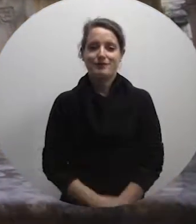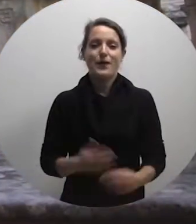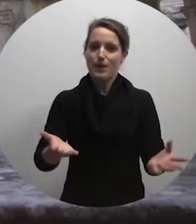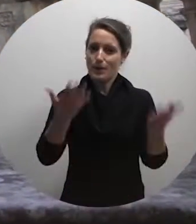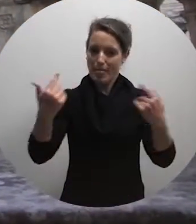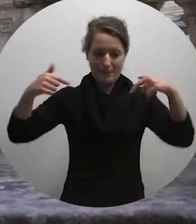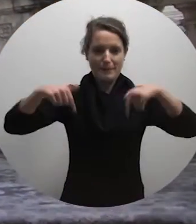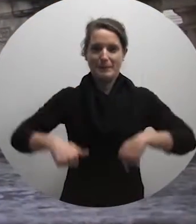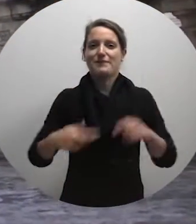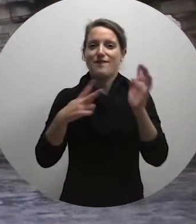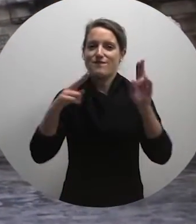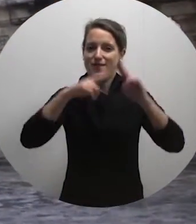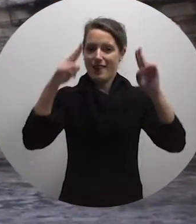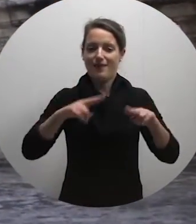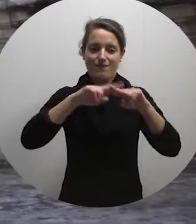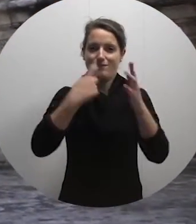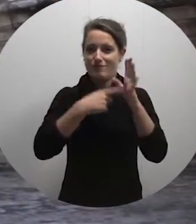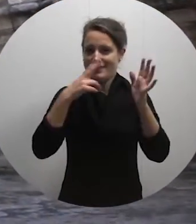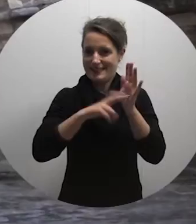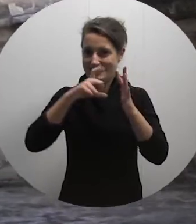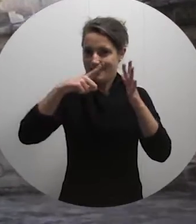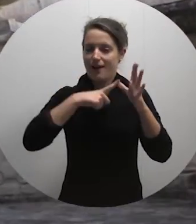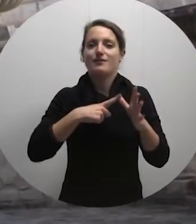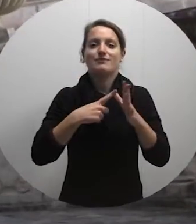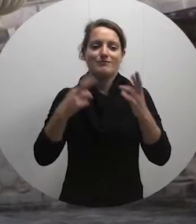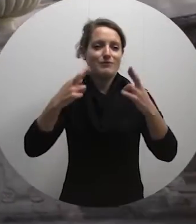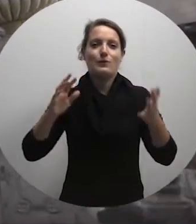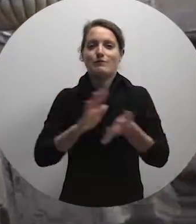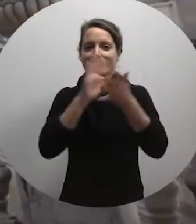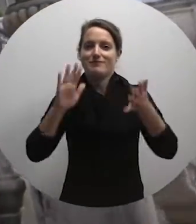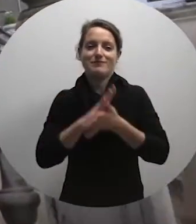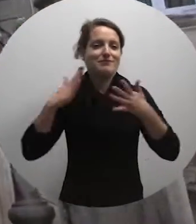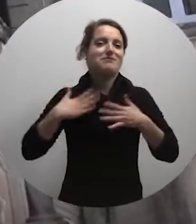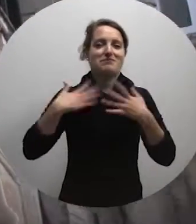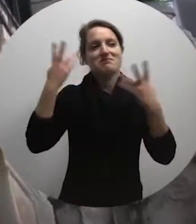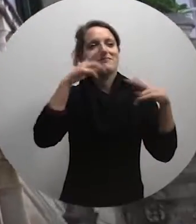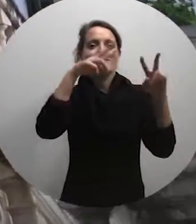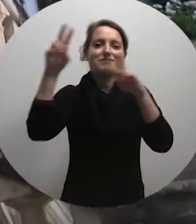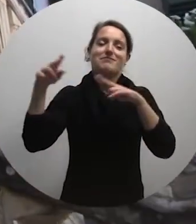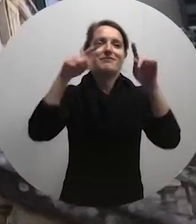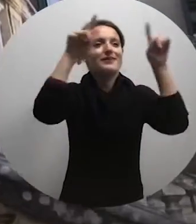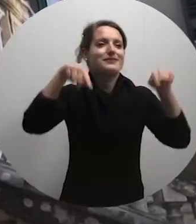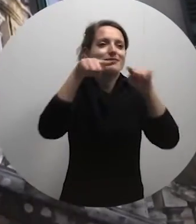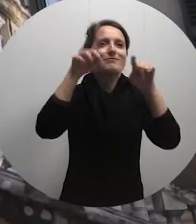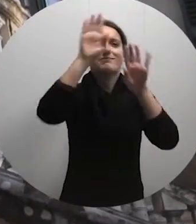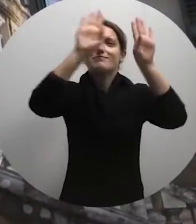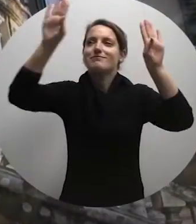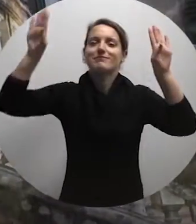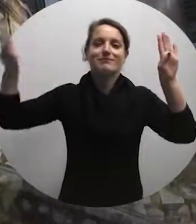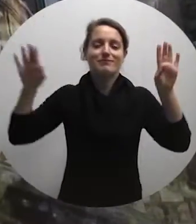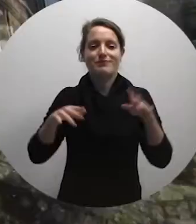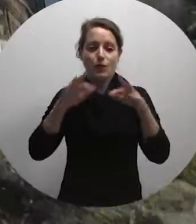We welcome you to Villa Francia and encourage you to explore the different exhibits, multimedia